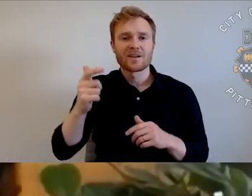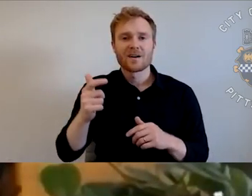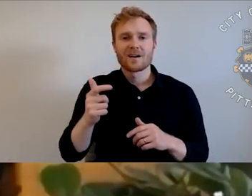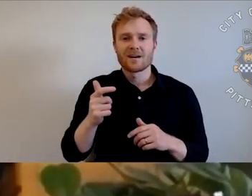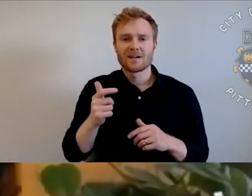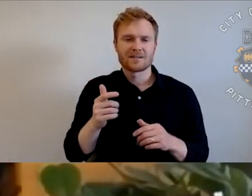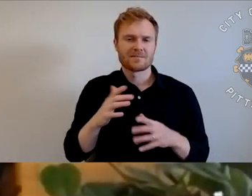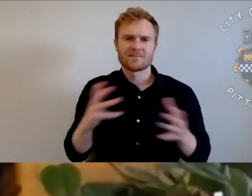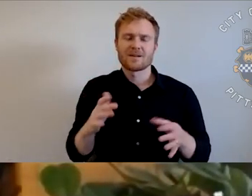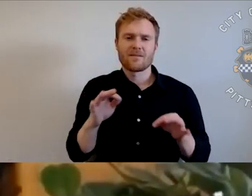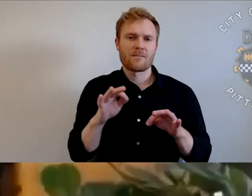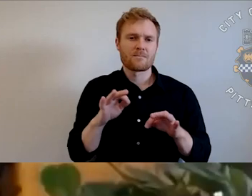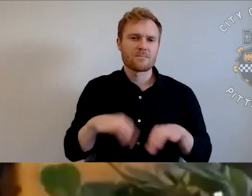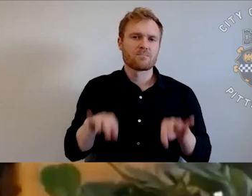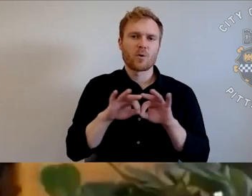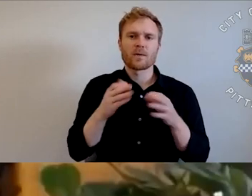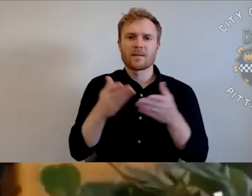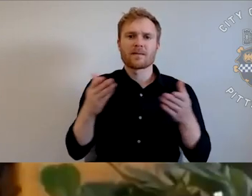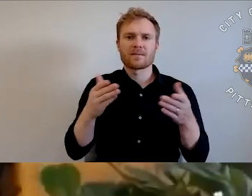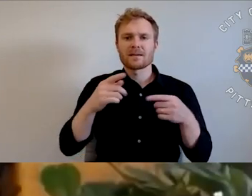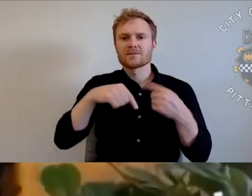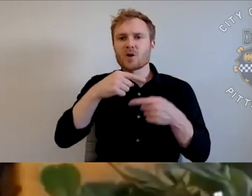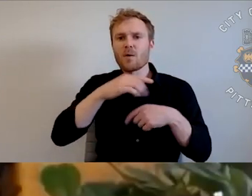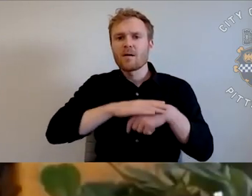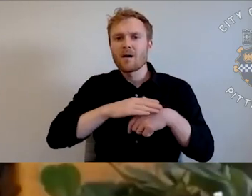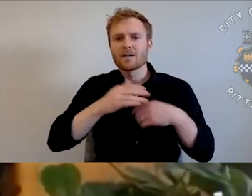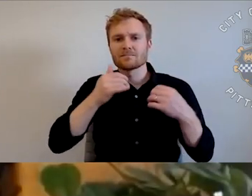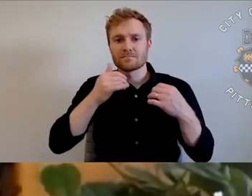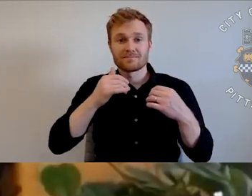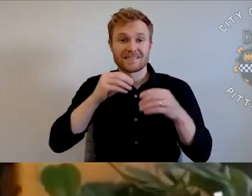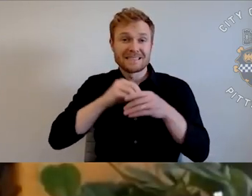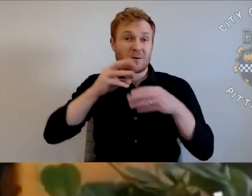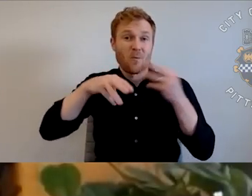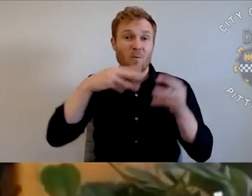going on tonight and I, in the world right now. I appreciate everybody taking time to talk about capital.